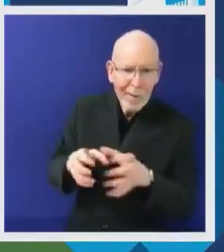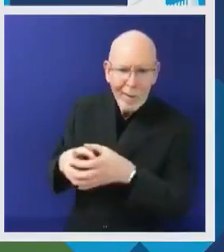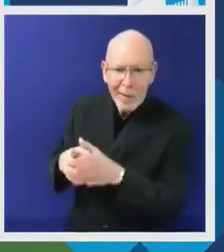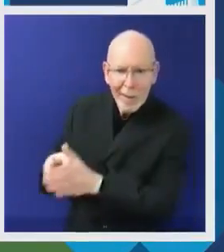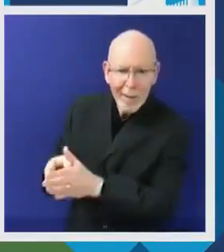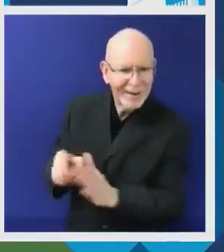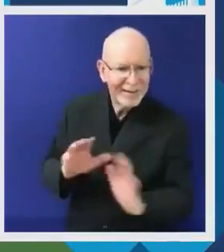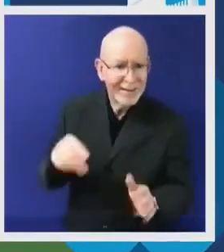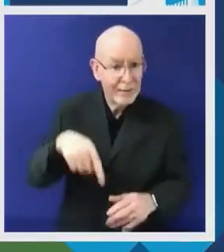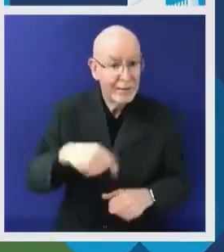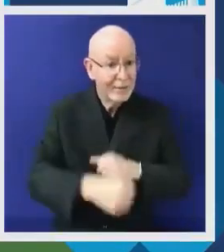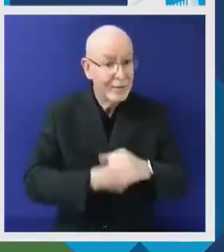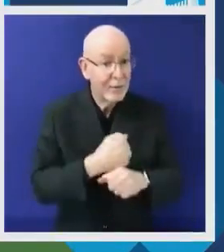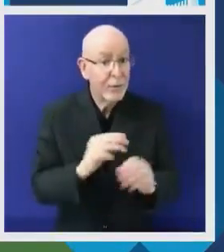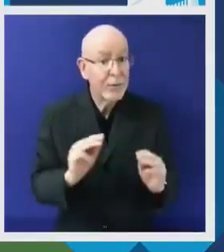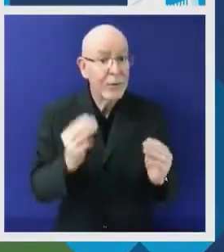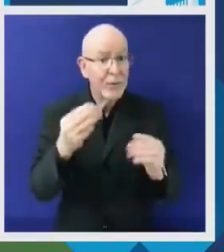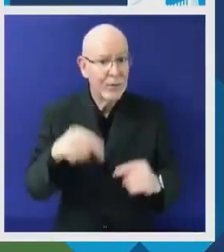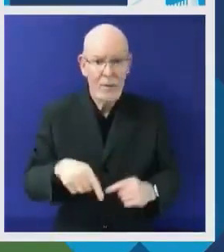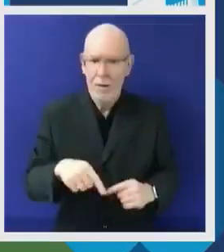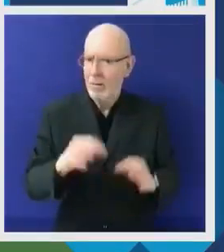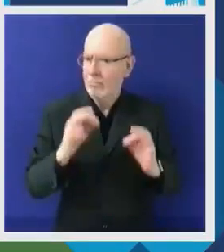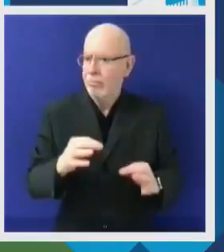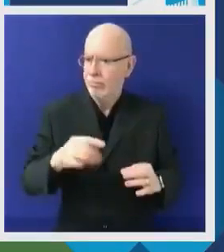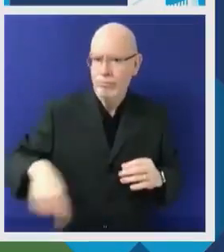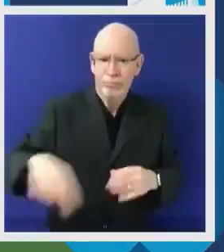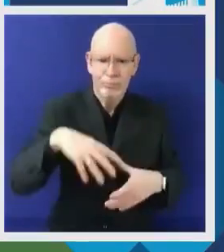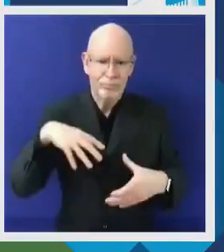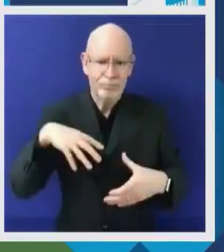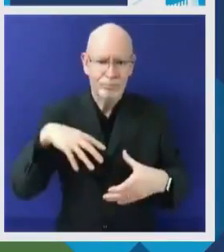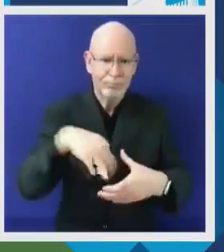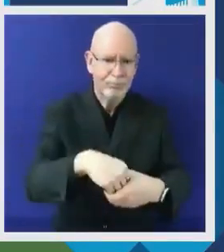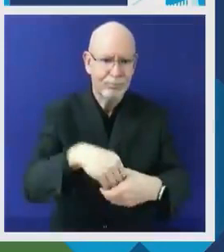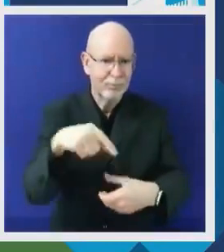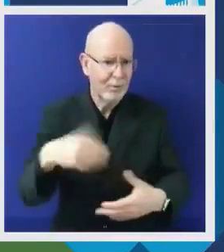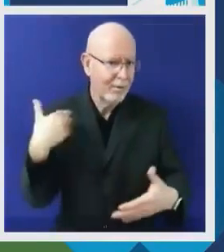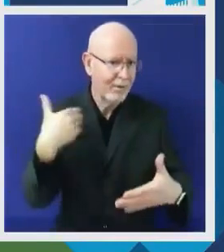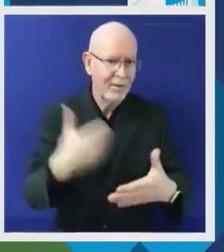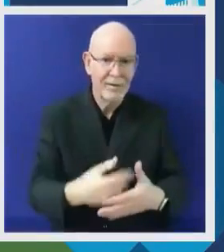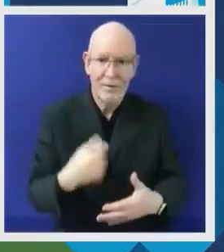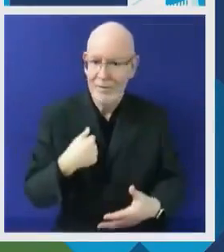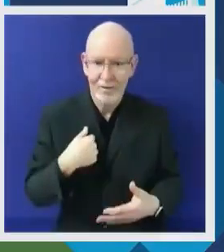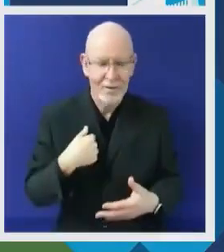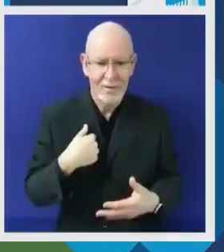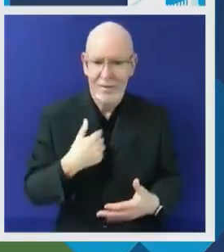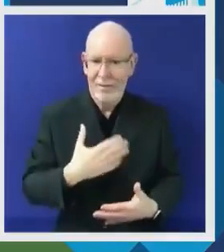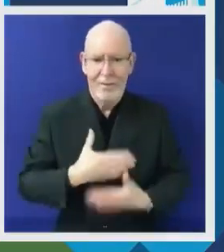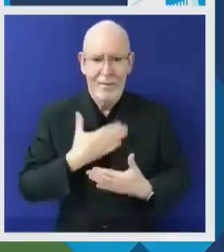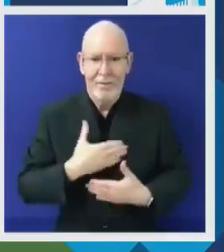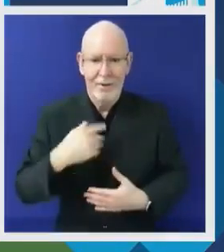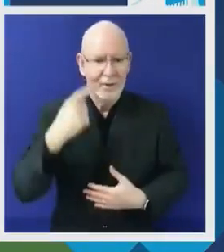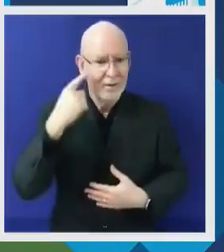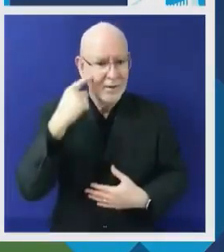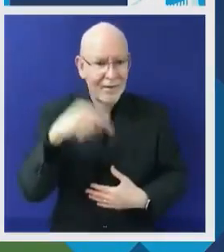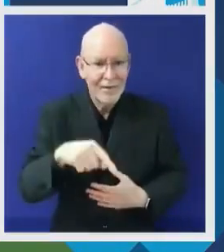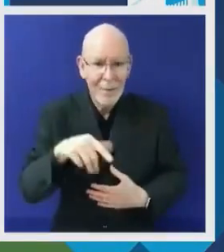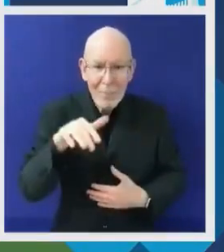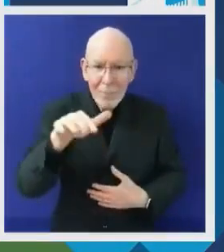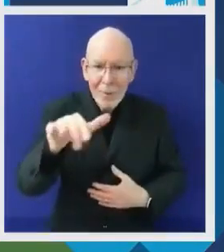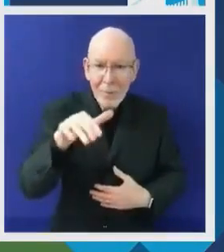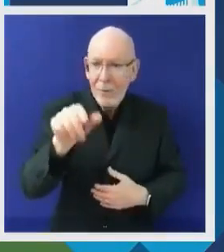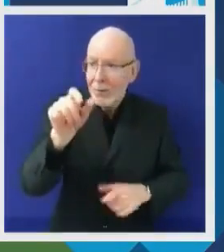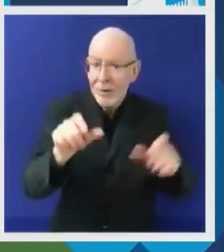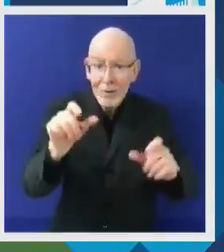Over the past decade, the Kosok Youth Forum has become a pivotal and unique platform that brings member states,